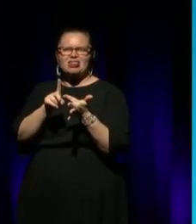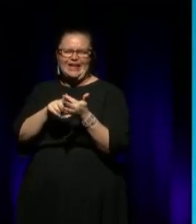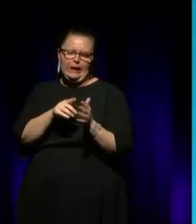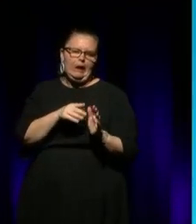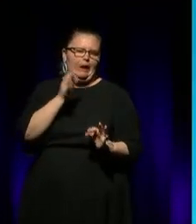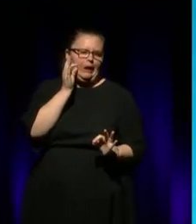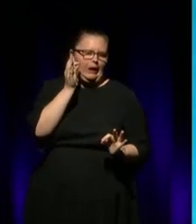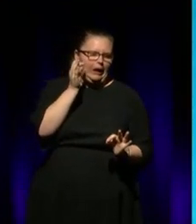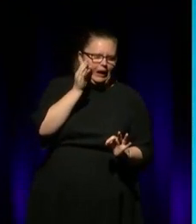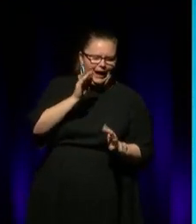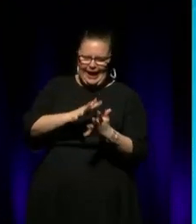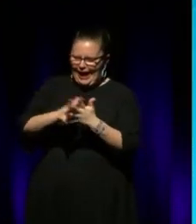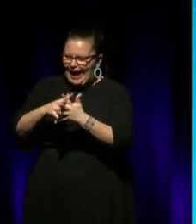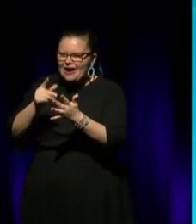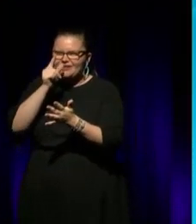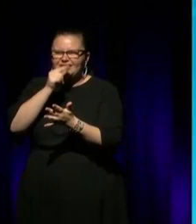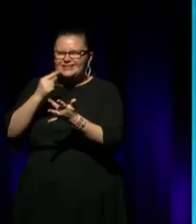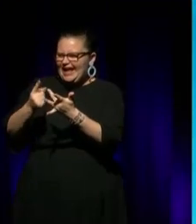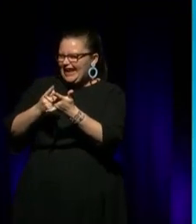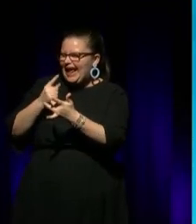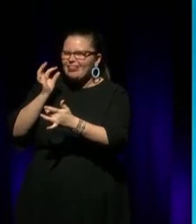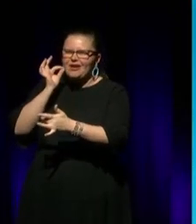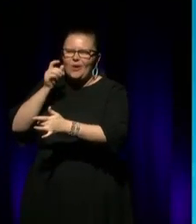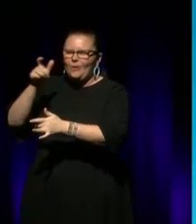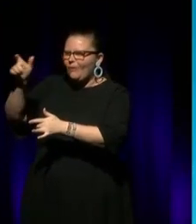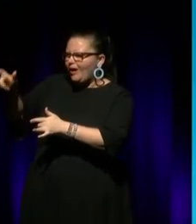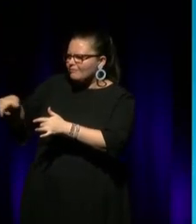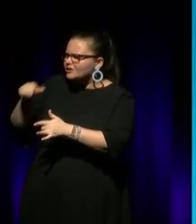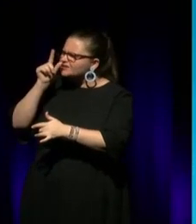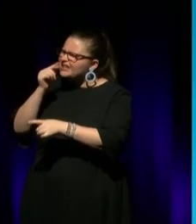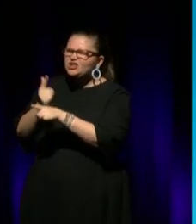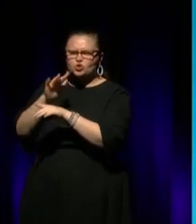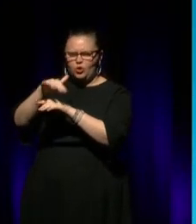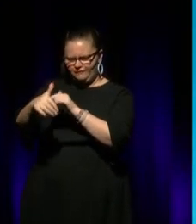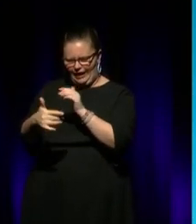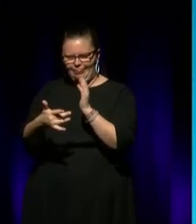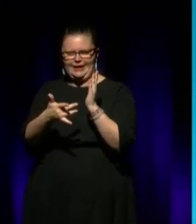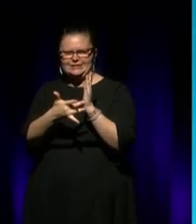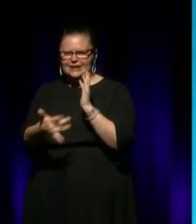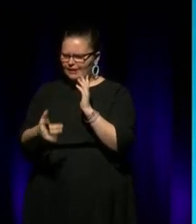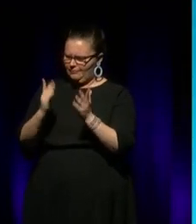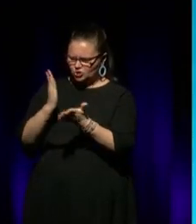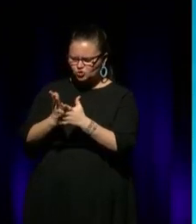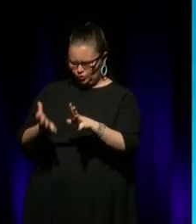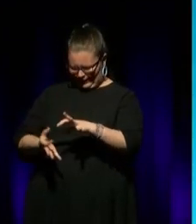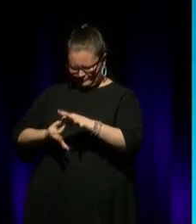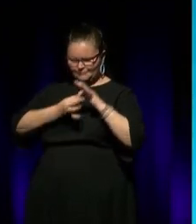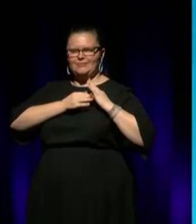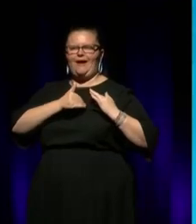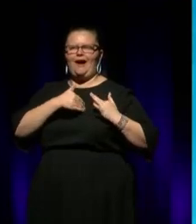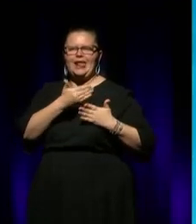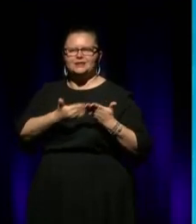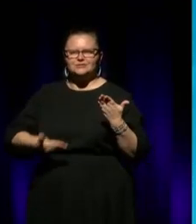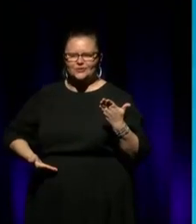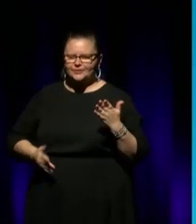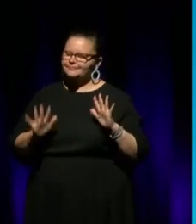-African-American version try to review what I'm doing? Sure, they can talk about the techniques. But we come from heart and stories. So, anyway. Last